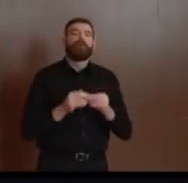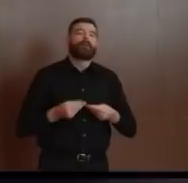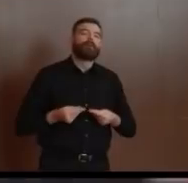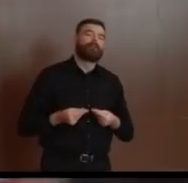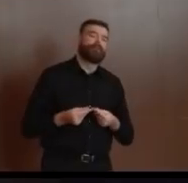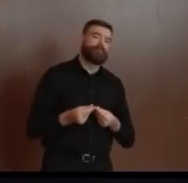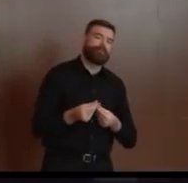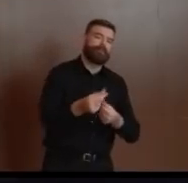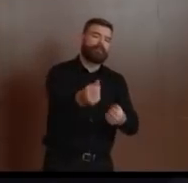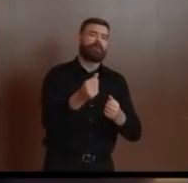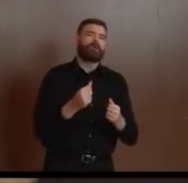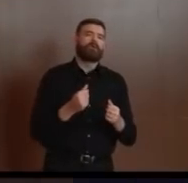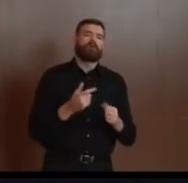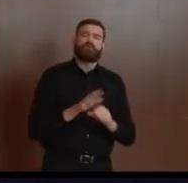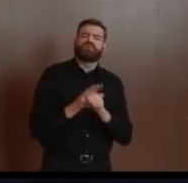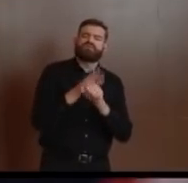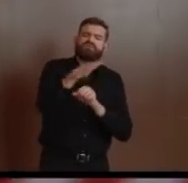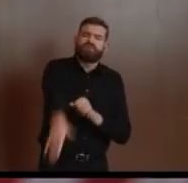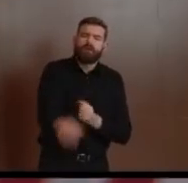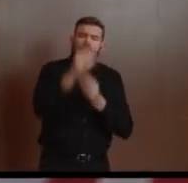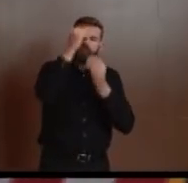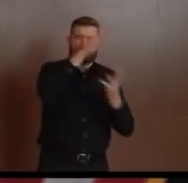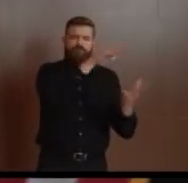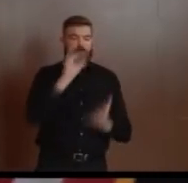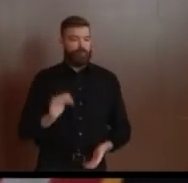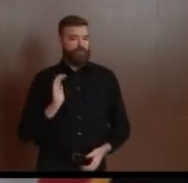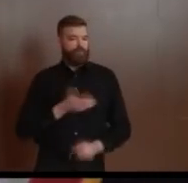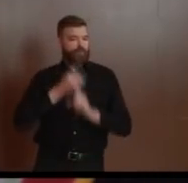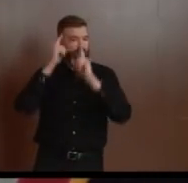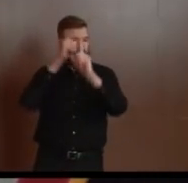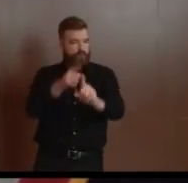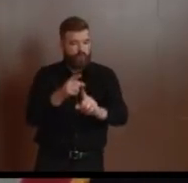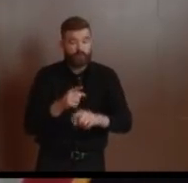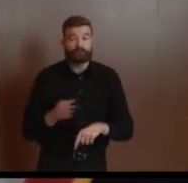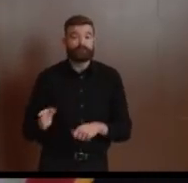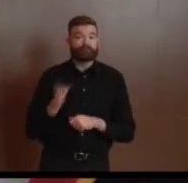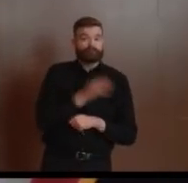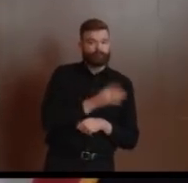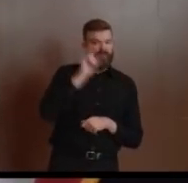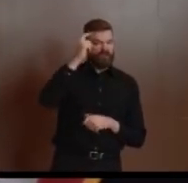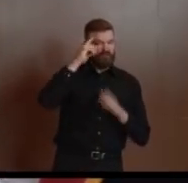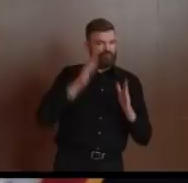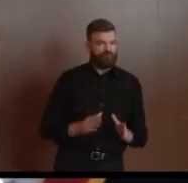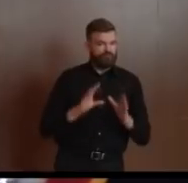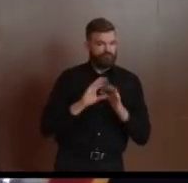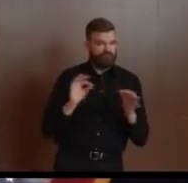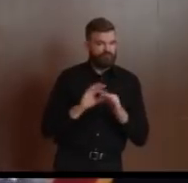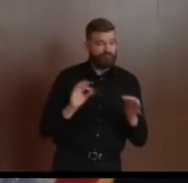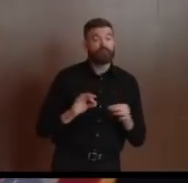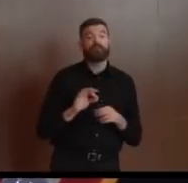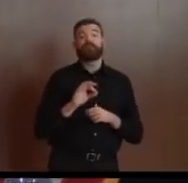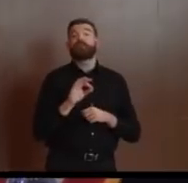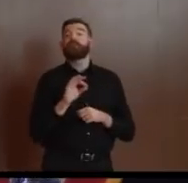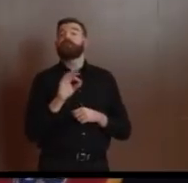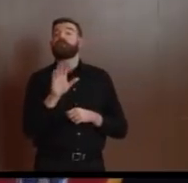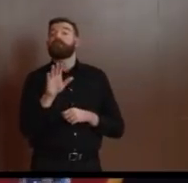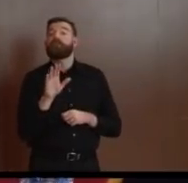say, folks, we think from moment one, knowing what the total denominator is, the total positives and the total negatives,